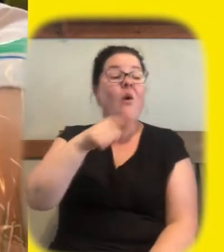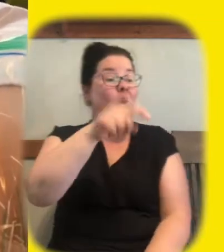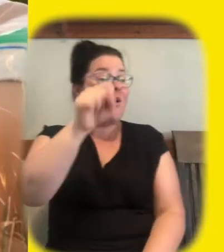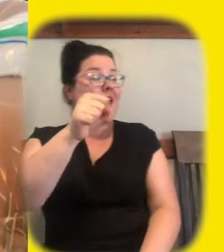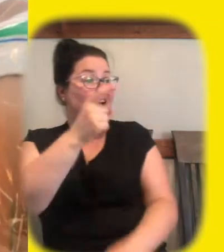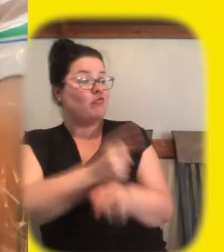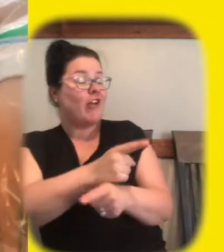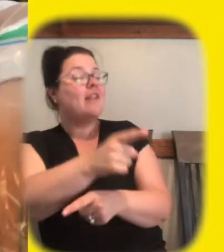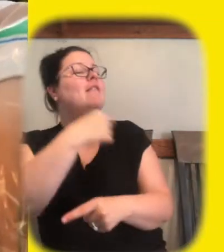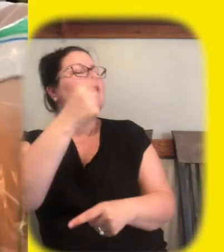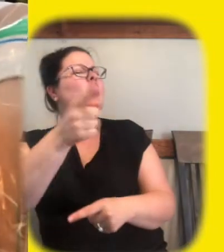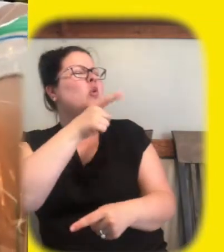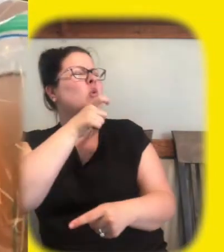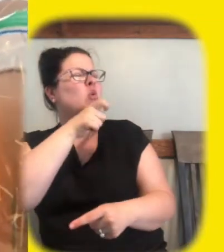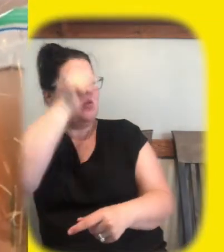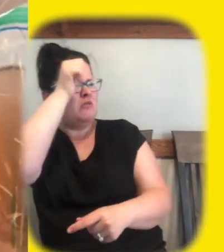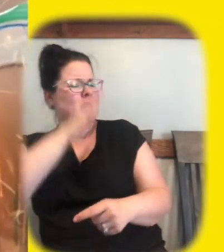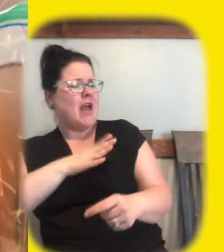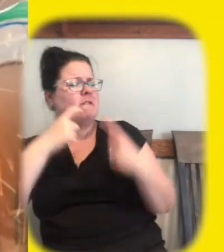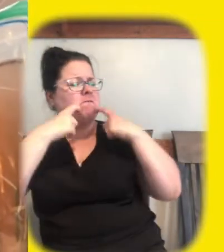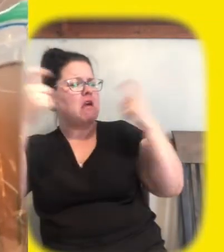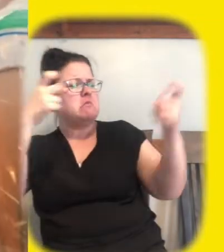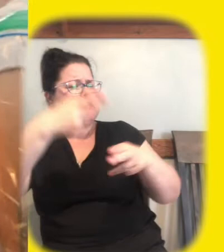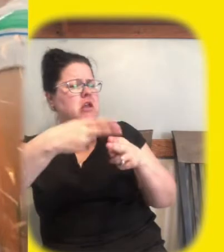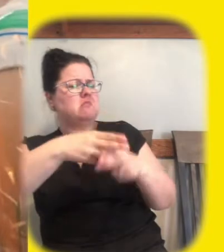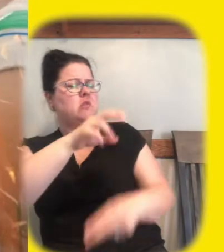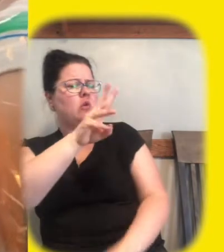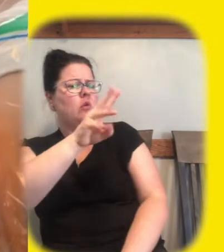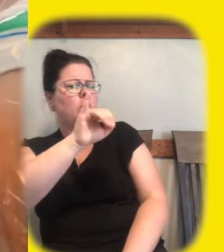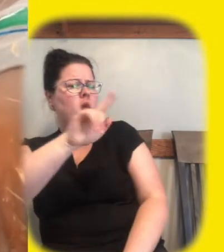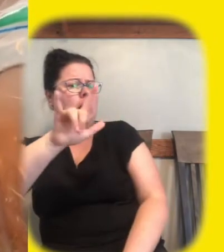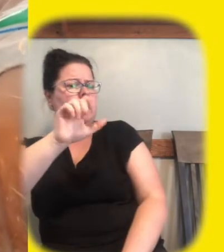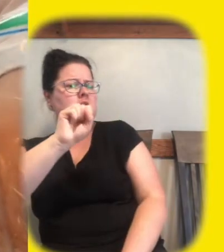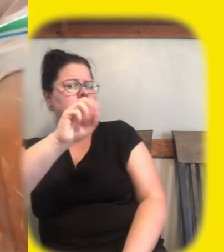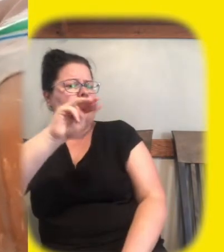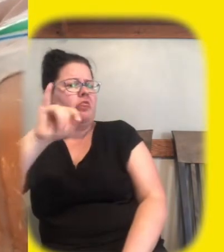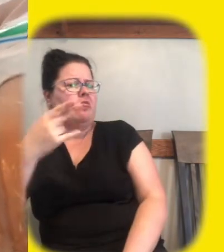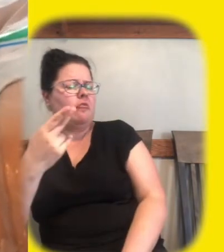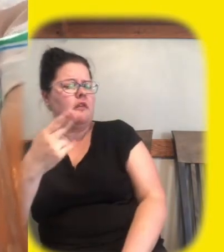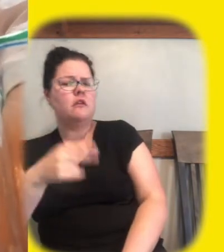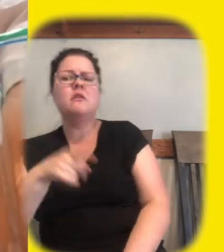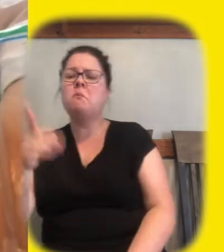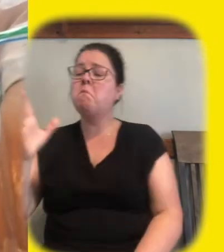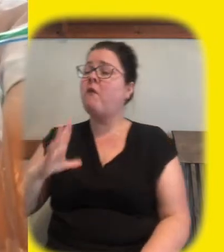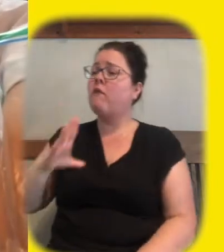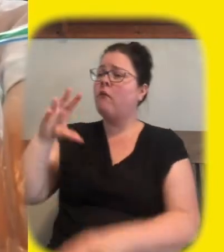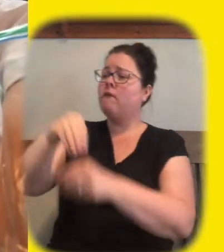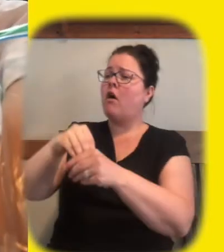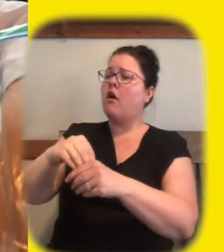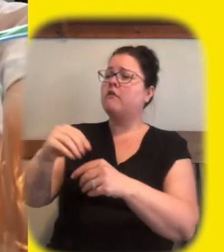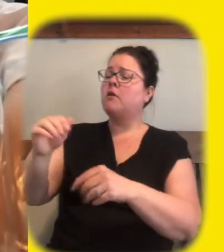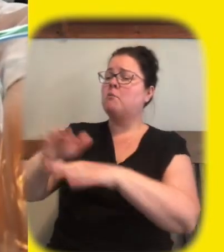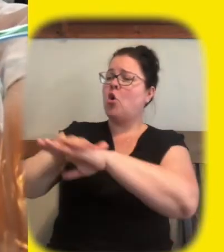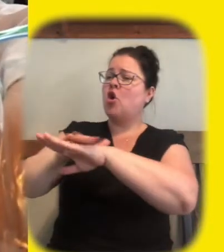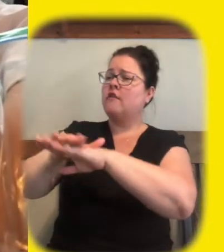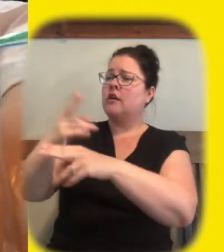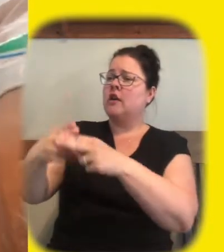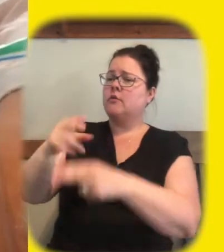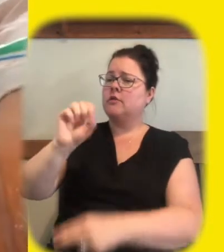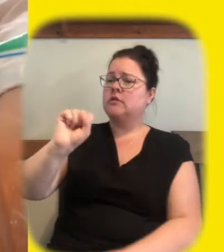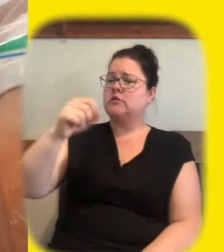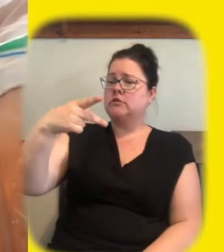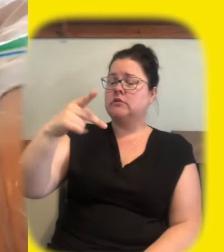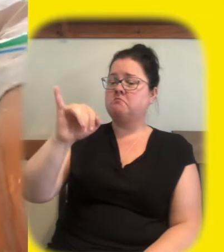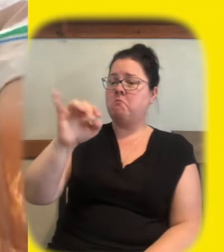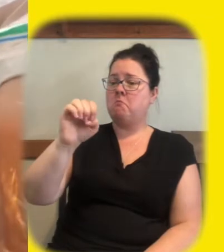yeah do you want to tell everyone about who will smith is um he was in the room spies in disguise